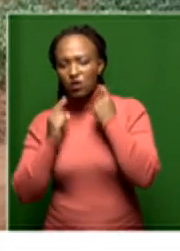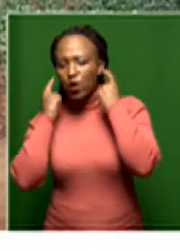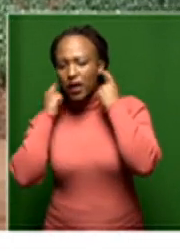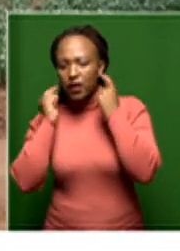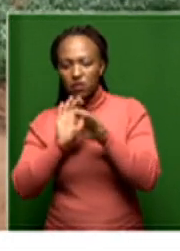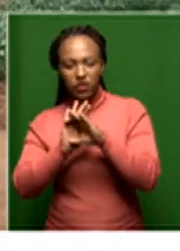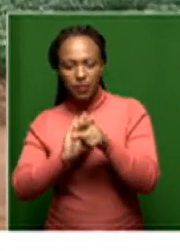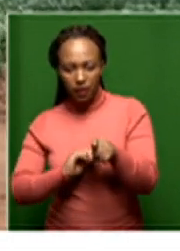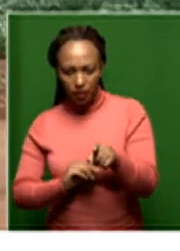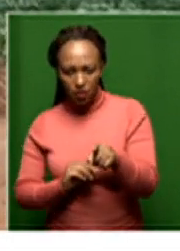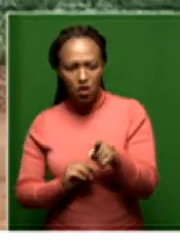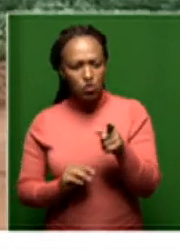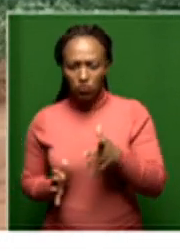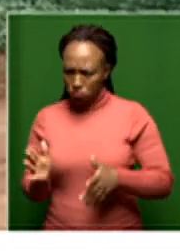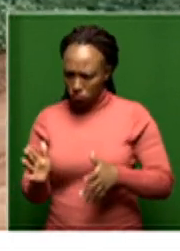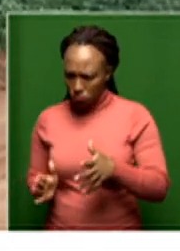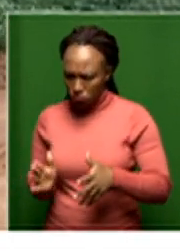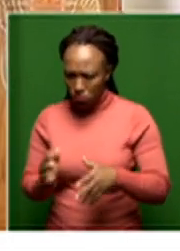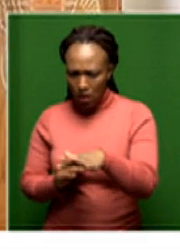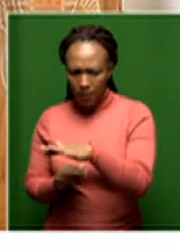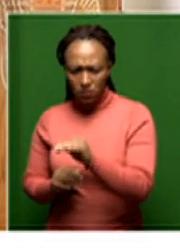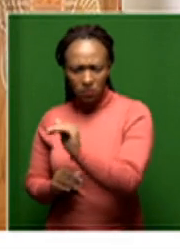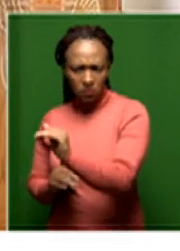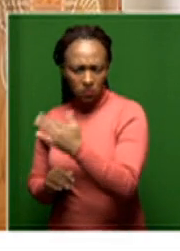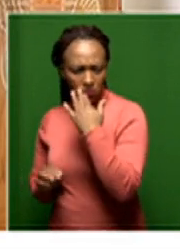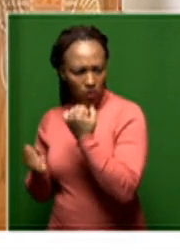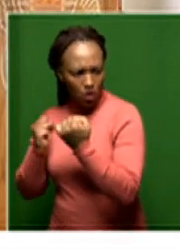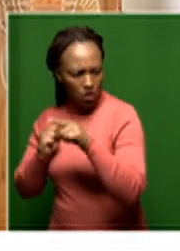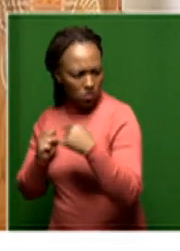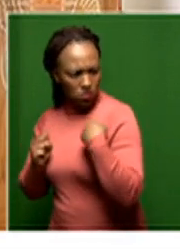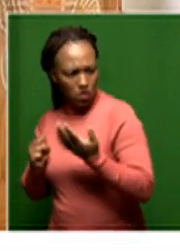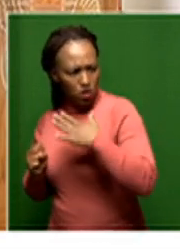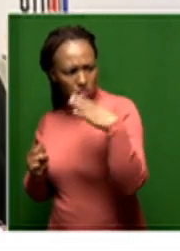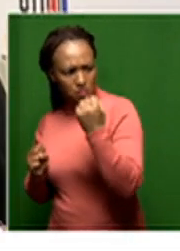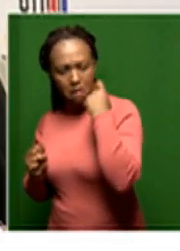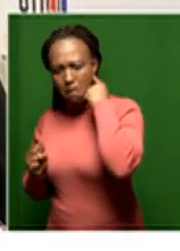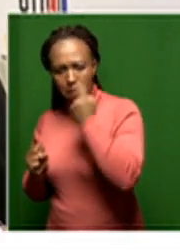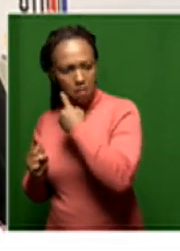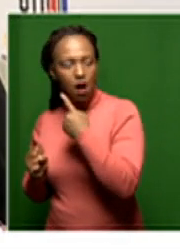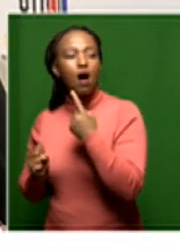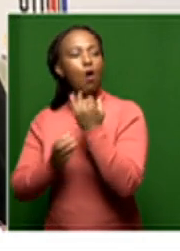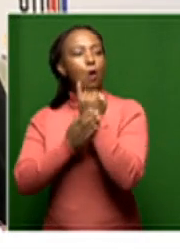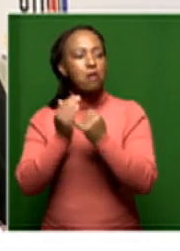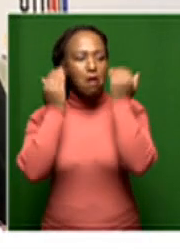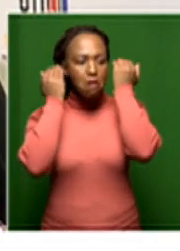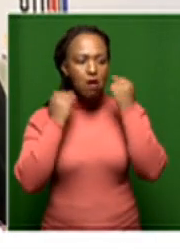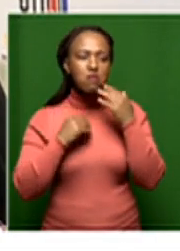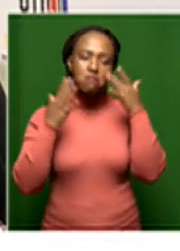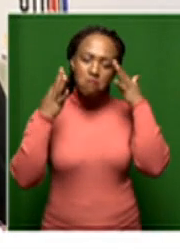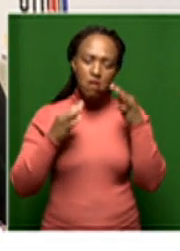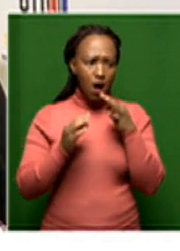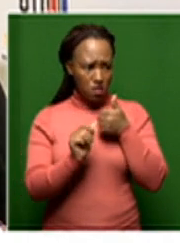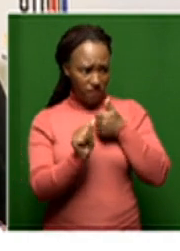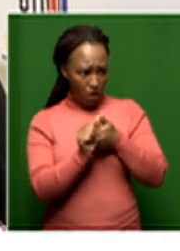you have a place to go where you can raise the concern and there will be an independent judge deciding whether or not the government is